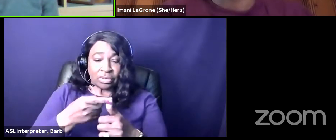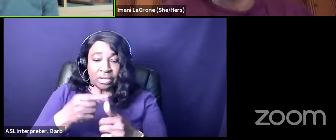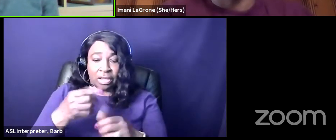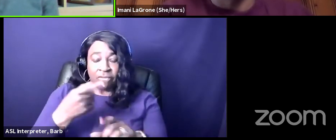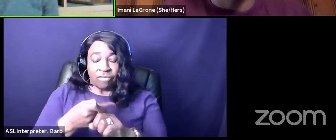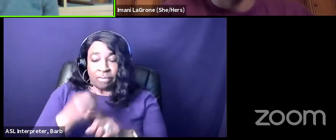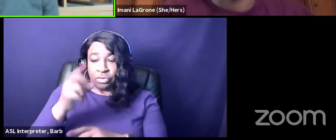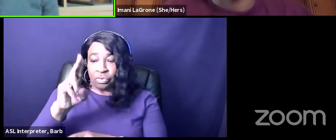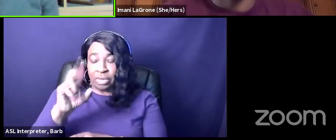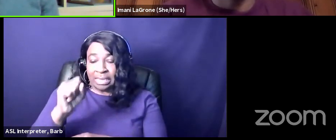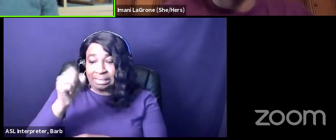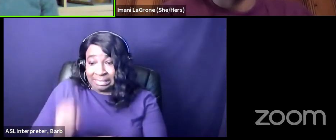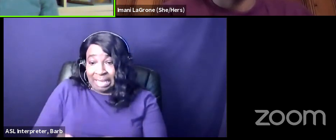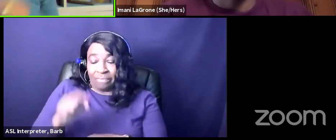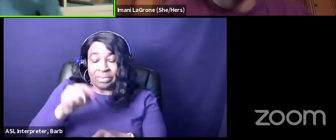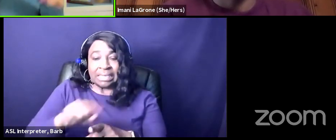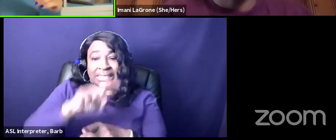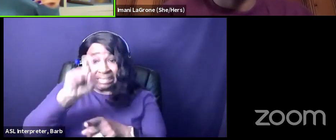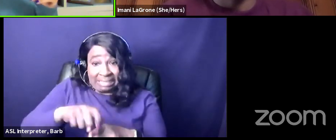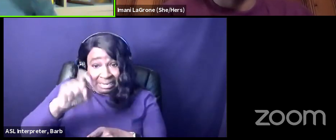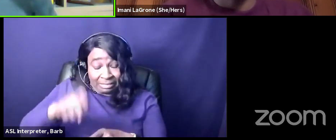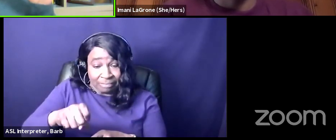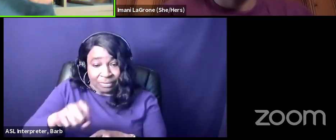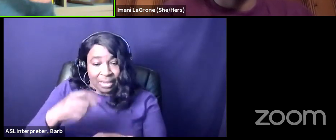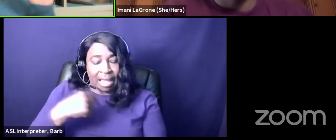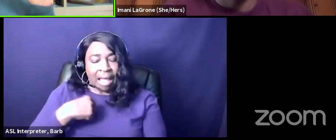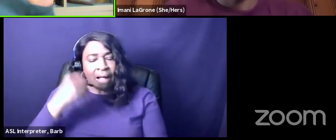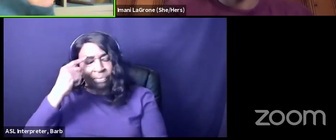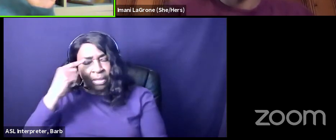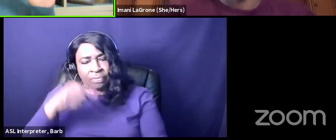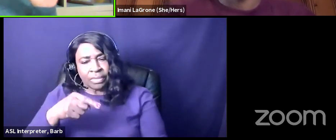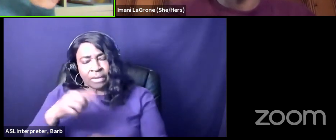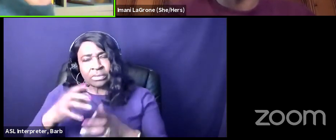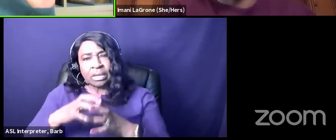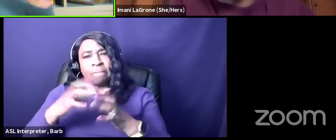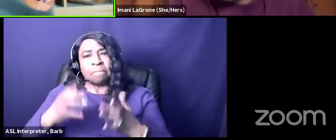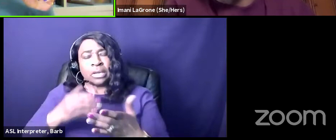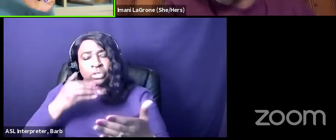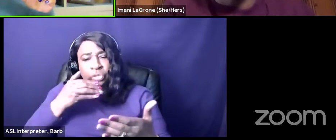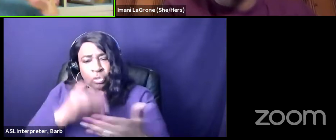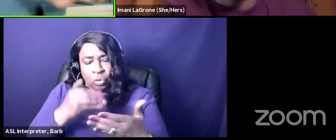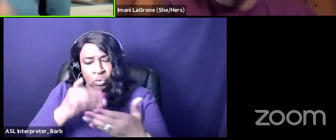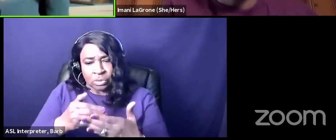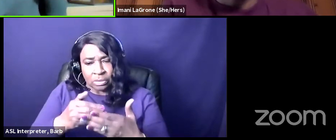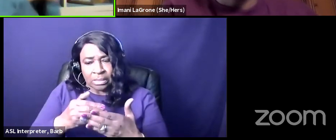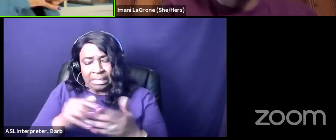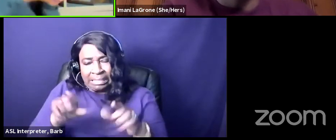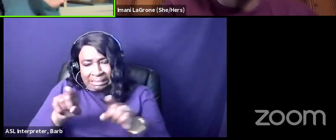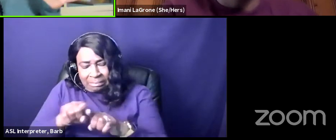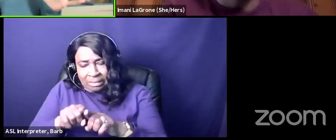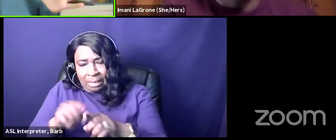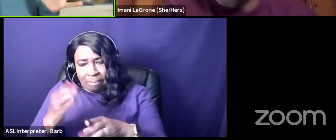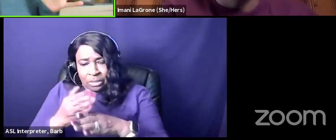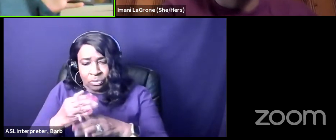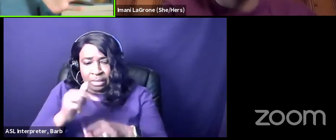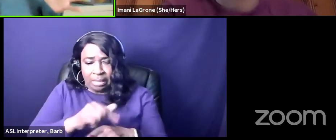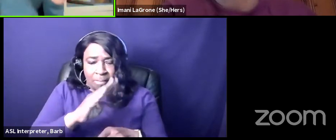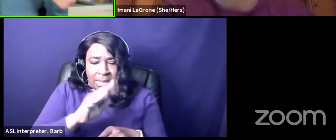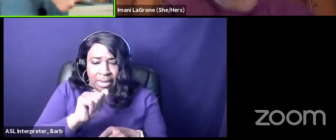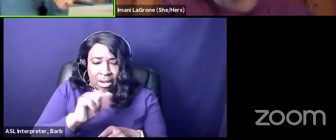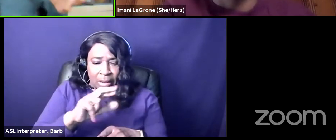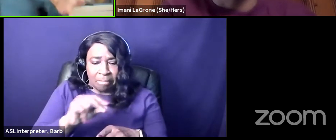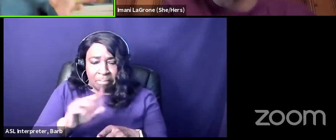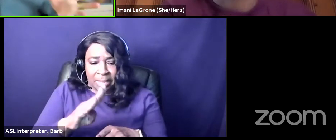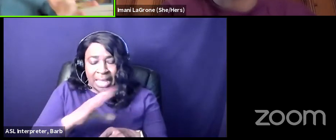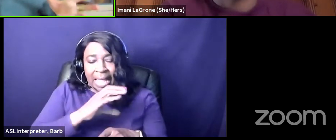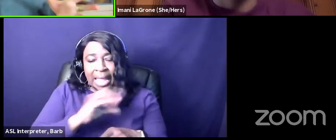from the state of texas and so i thought that there was a much closer synergy and similarity between barbara jordan and stacy abrams